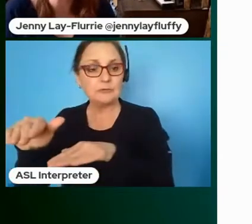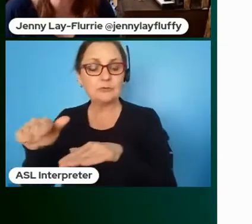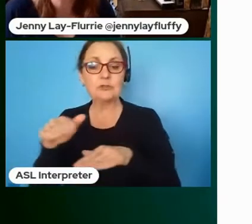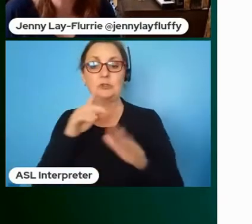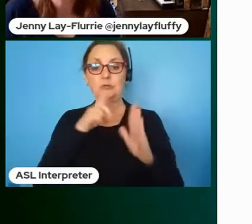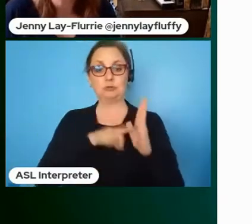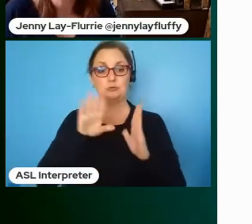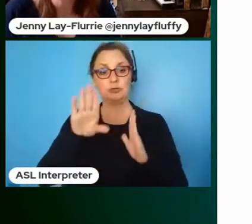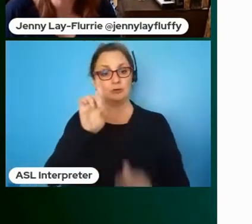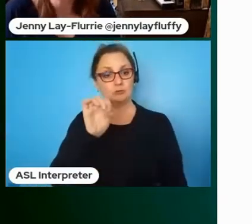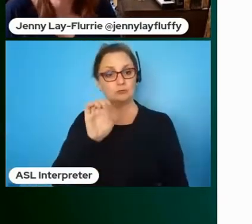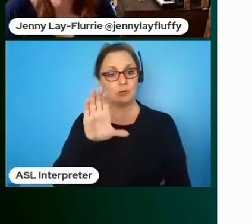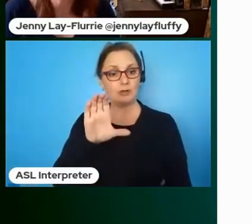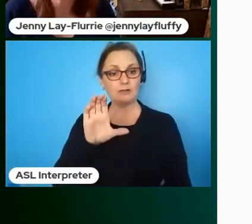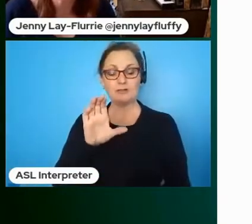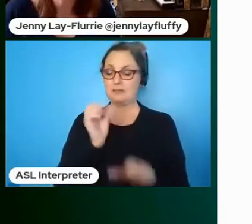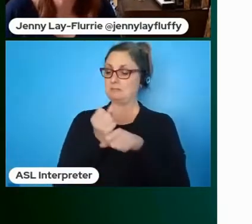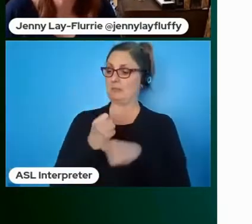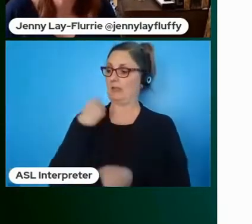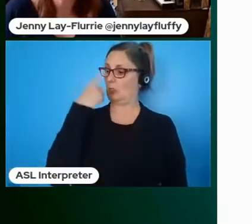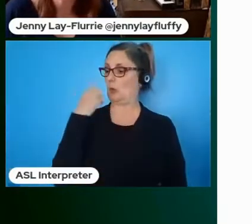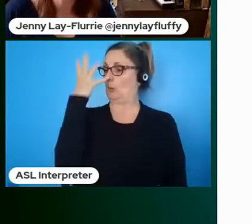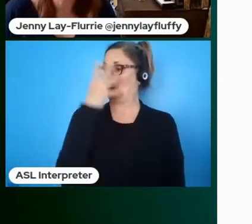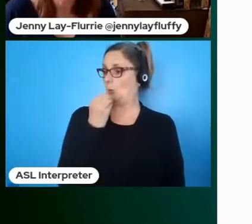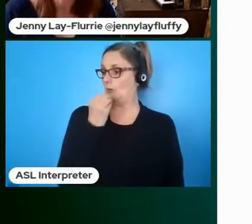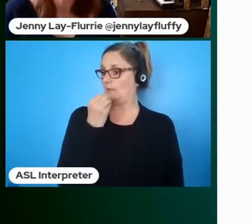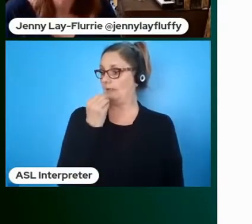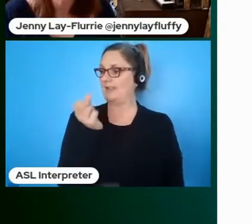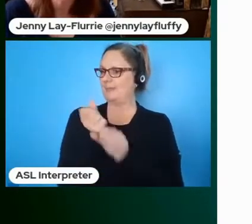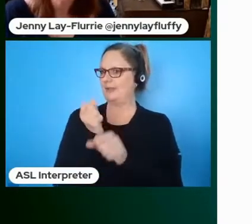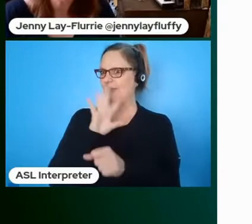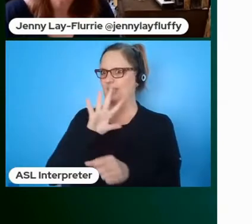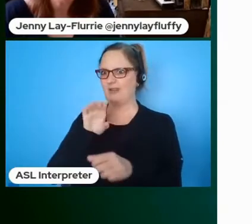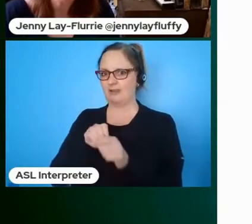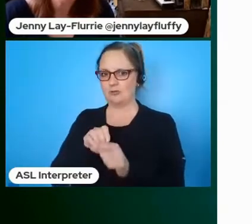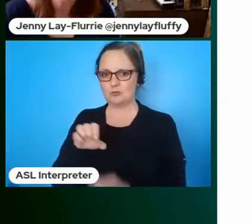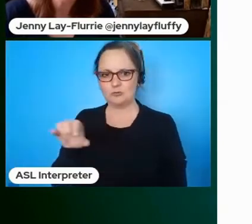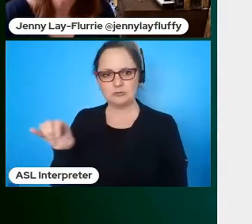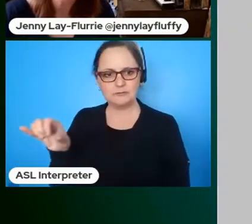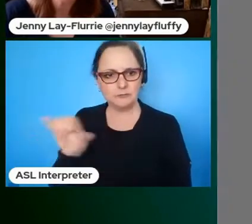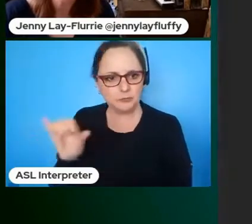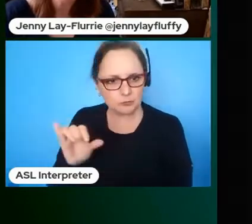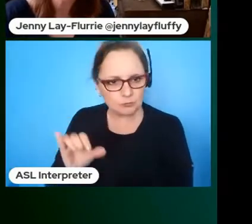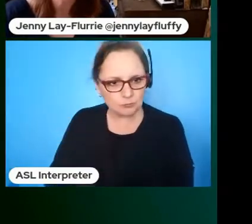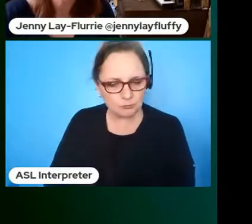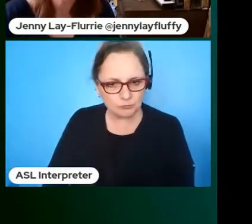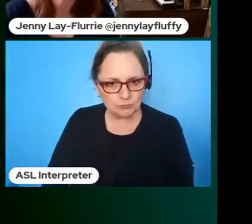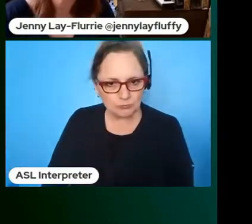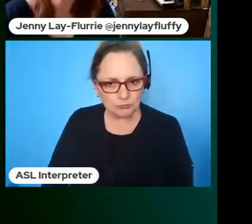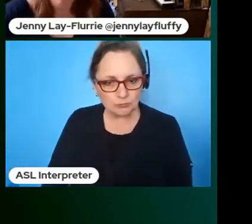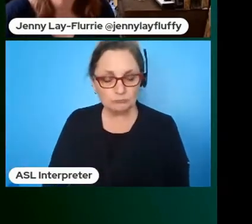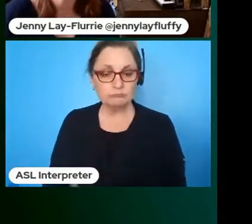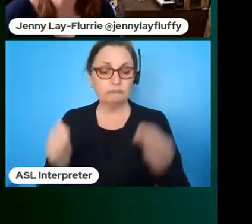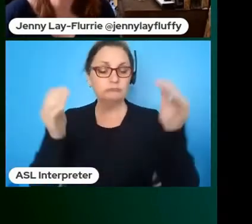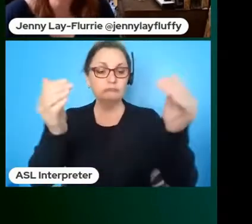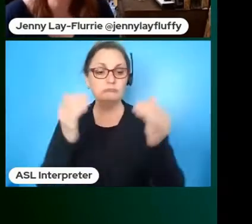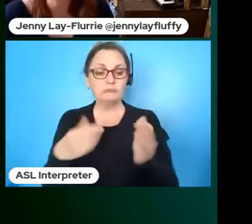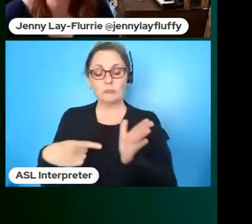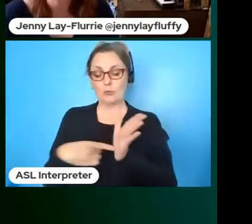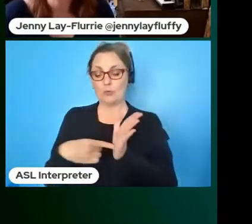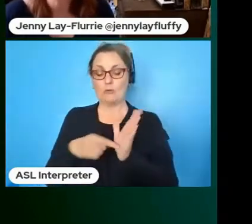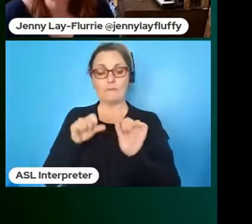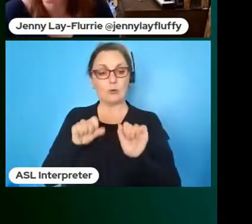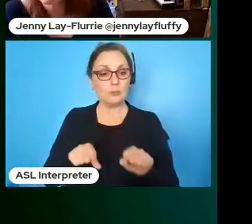gorgeous but it's inclusive we also looked at affordability in fact one of the key principles that we